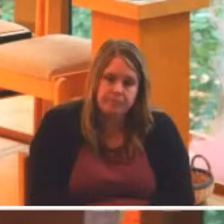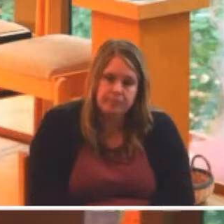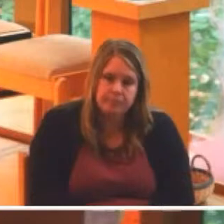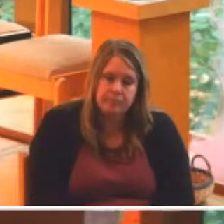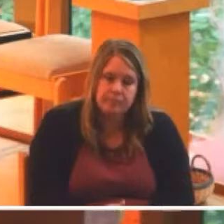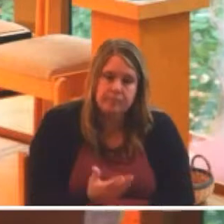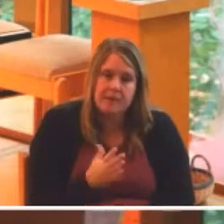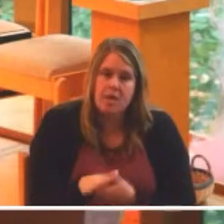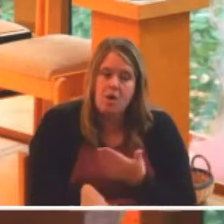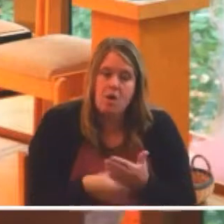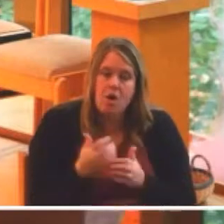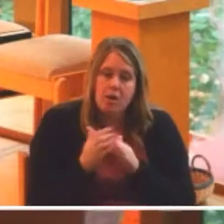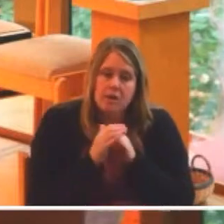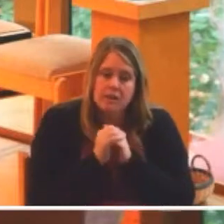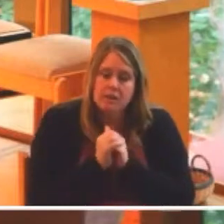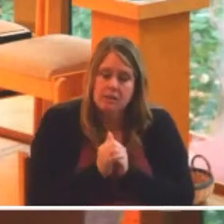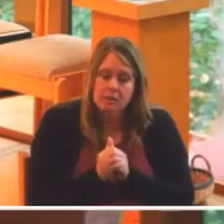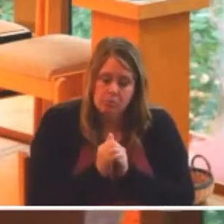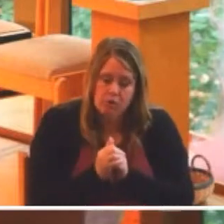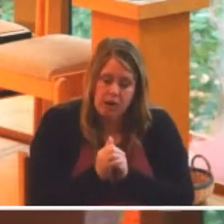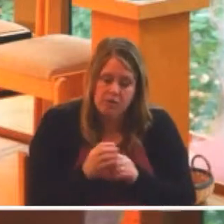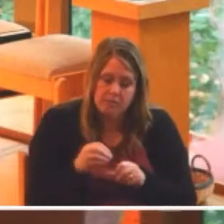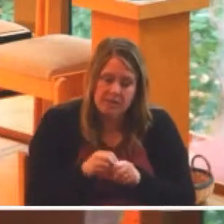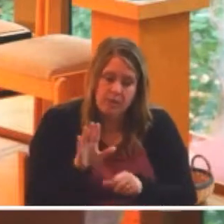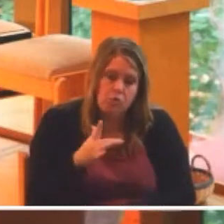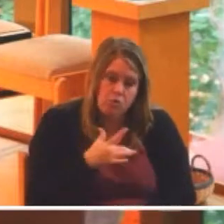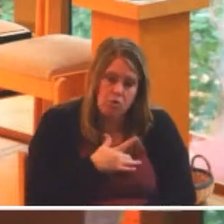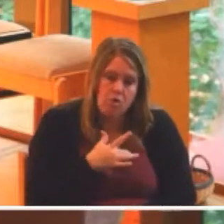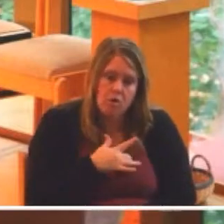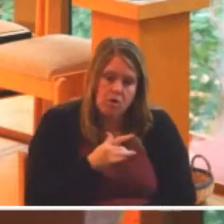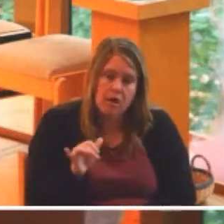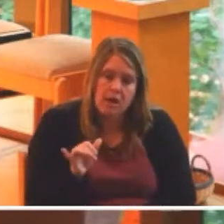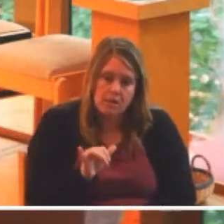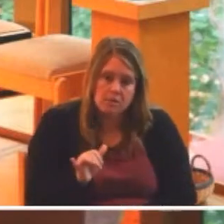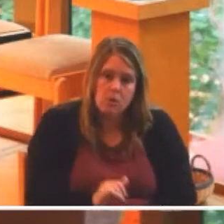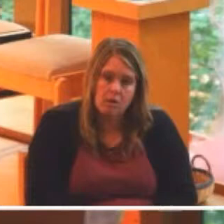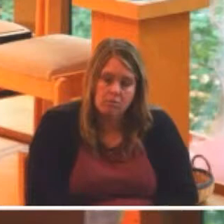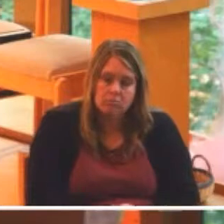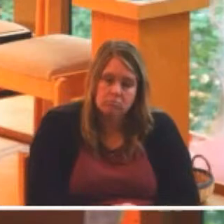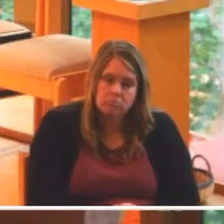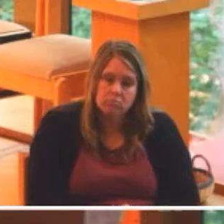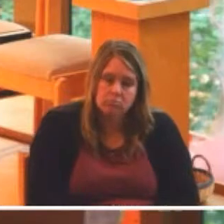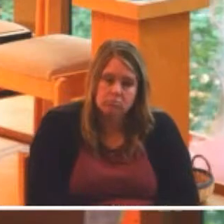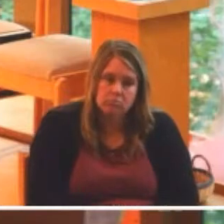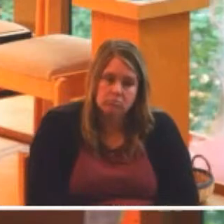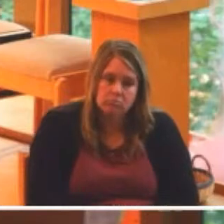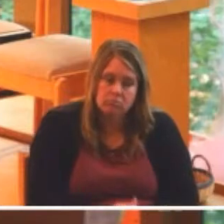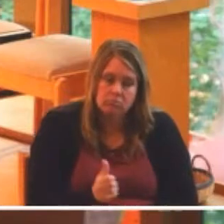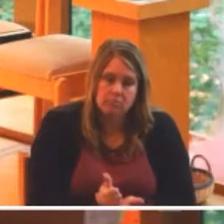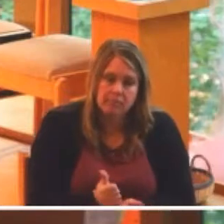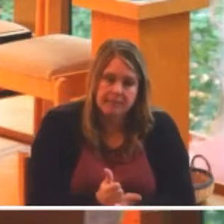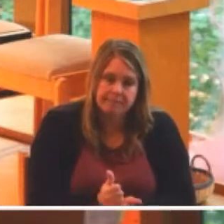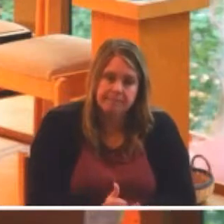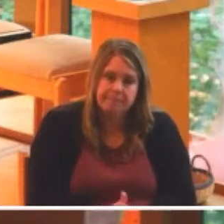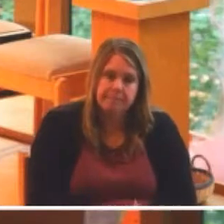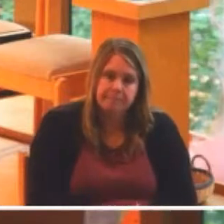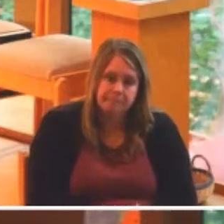May all these prayers, and those that remain quietly in your hearts as well, be so. Amen.